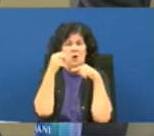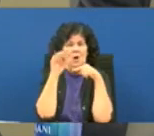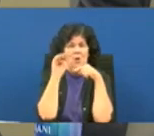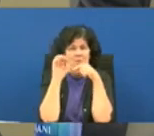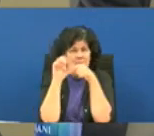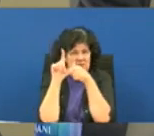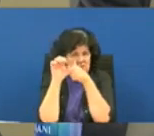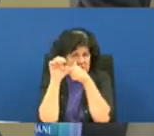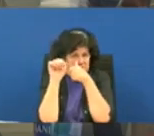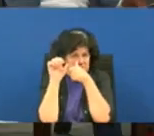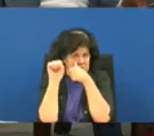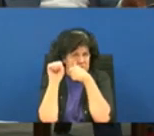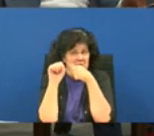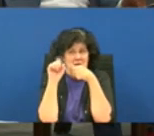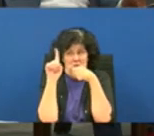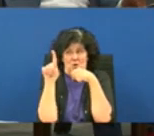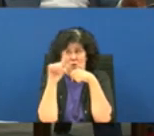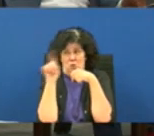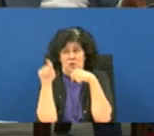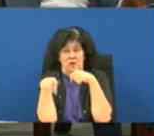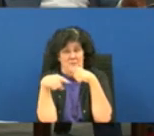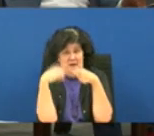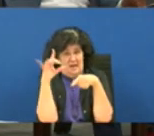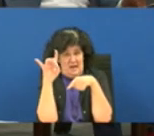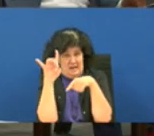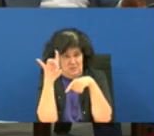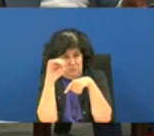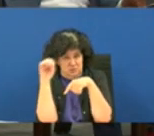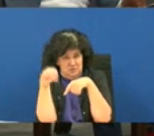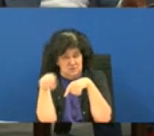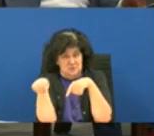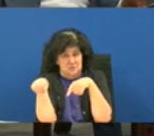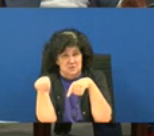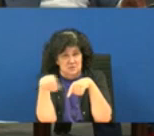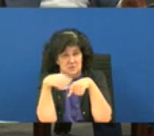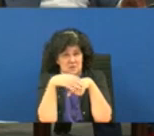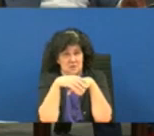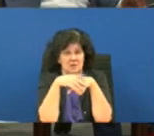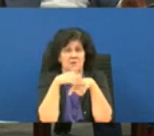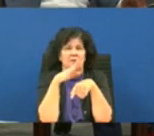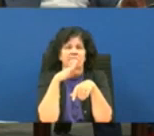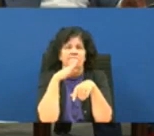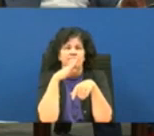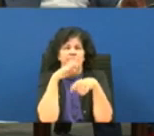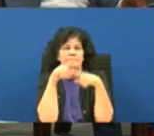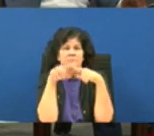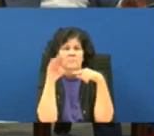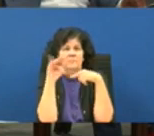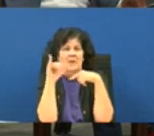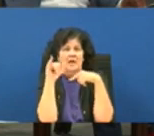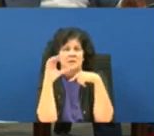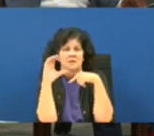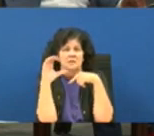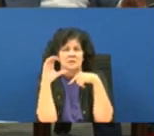that was one of the questions i about eight percent of that come to the mic if you're gonna answer the question charlie